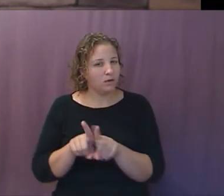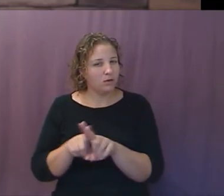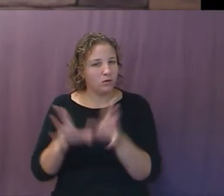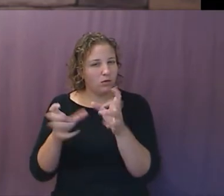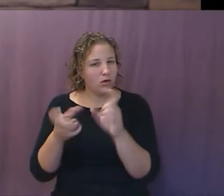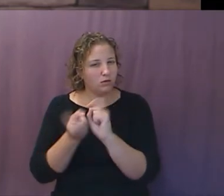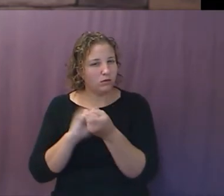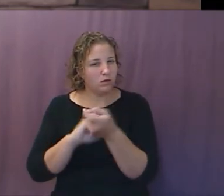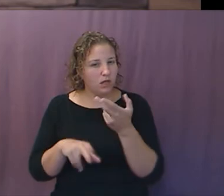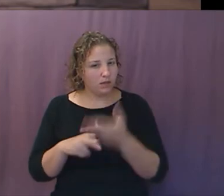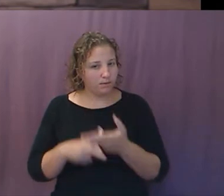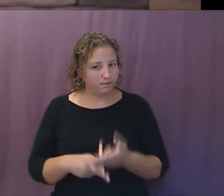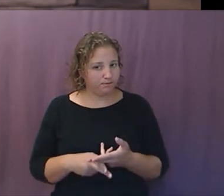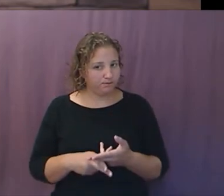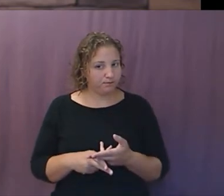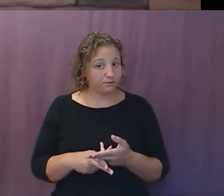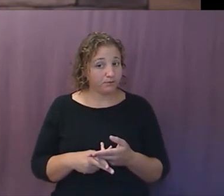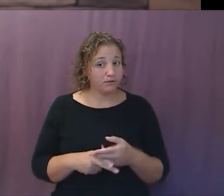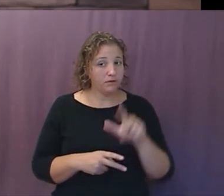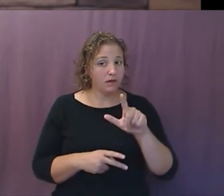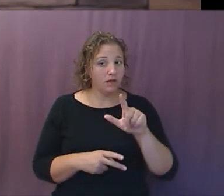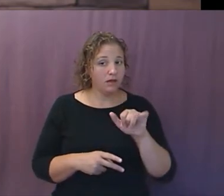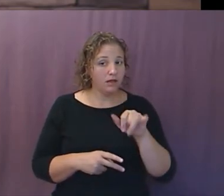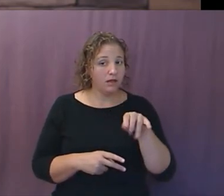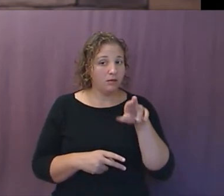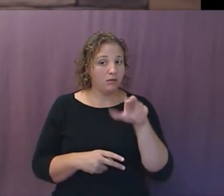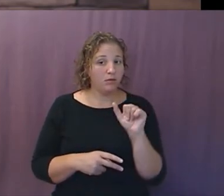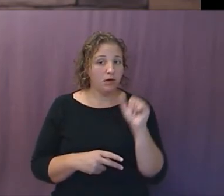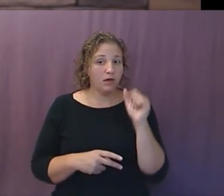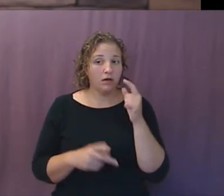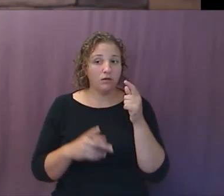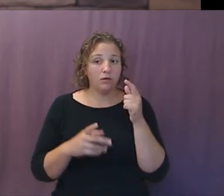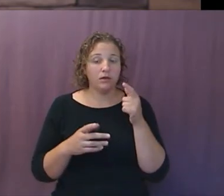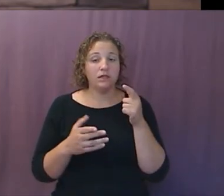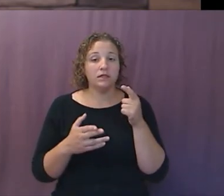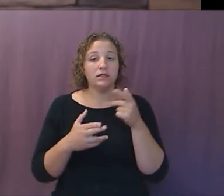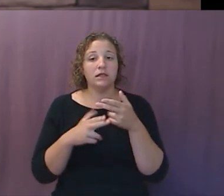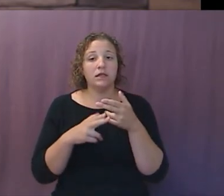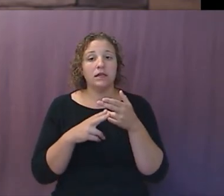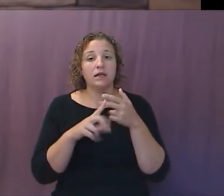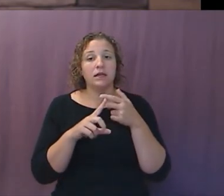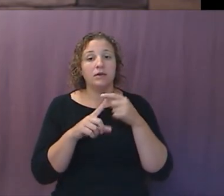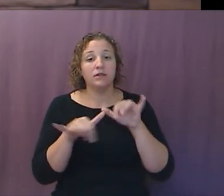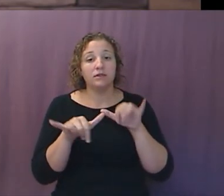Libra's name. The Libra was a measure of weight from the Roman Empire.